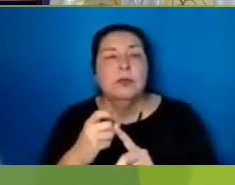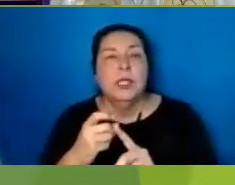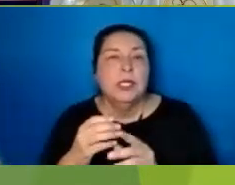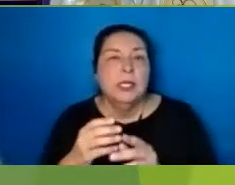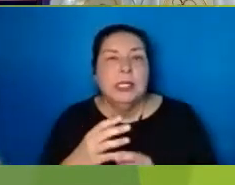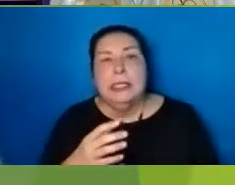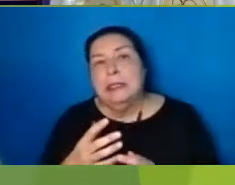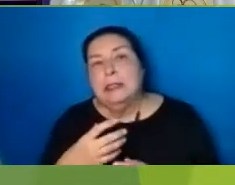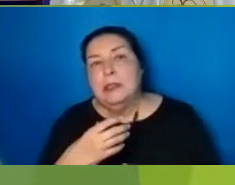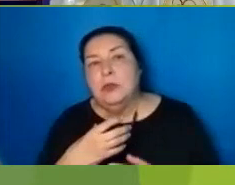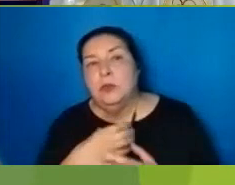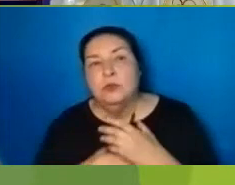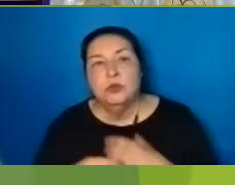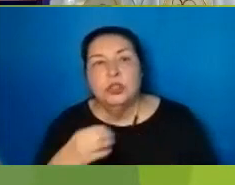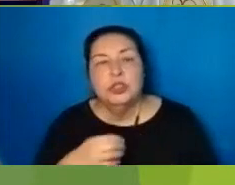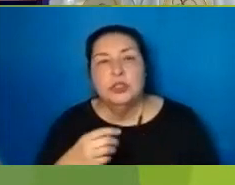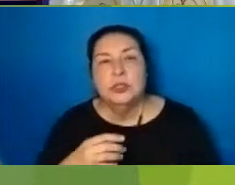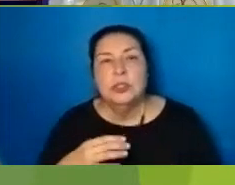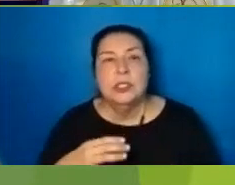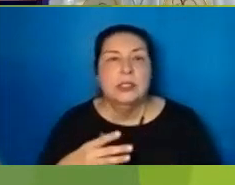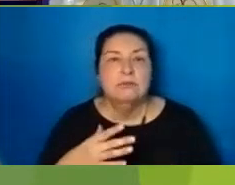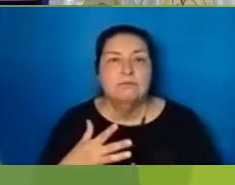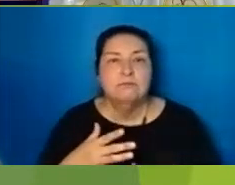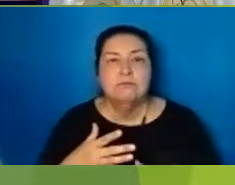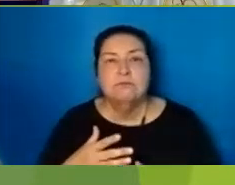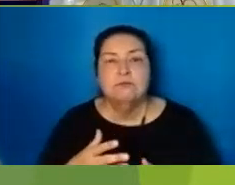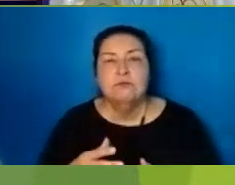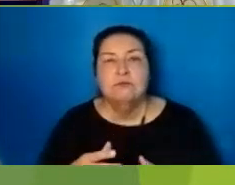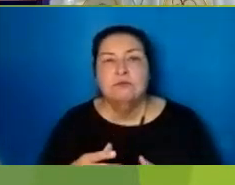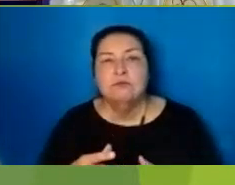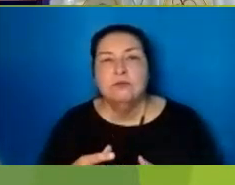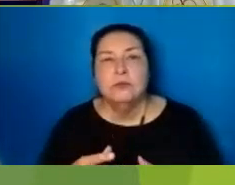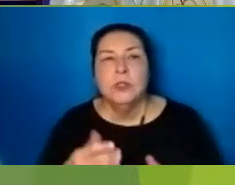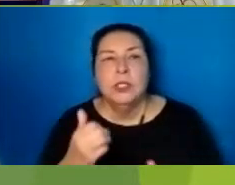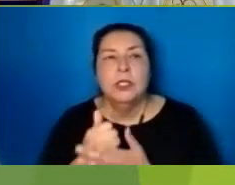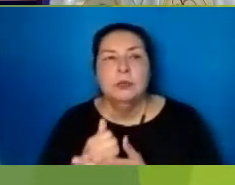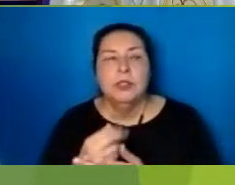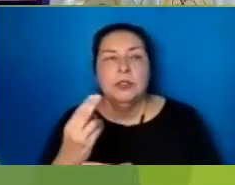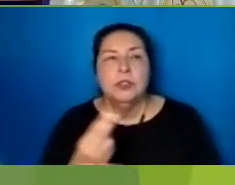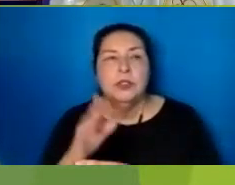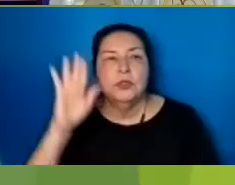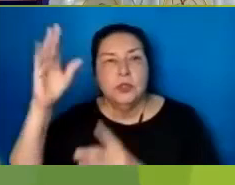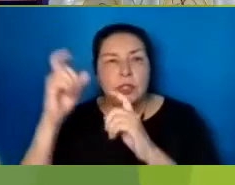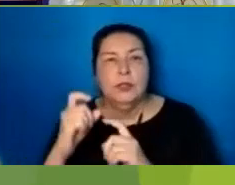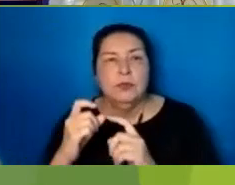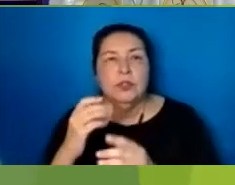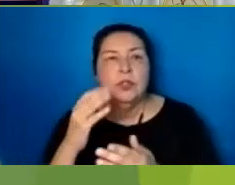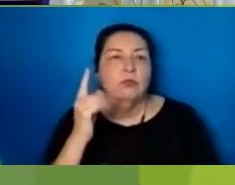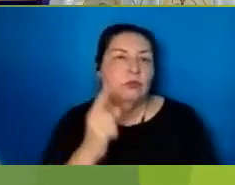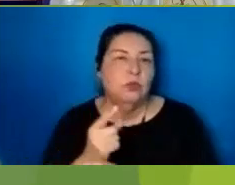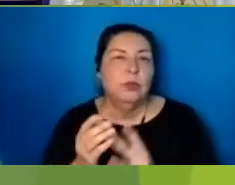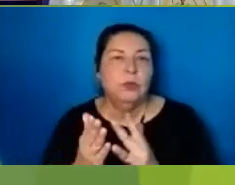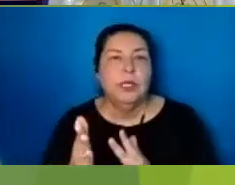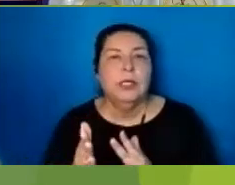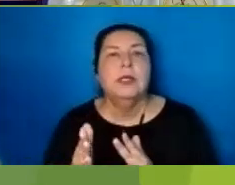Own Desires To Misuse Your Gifts And Sin And Help Us To Use Them Rightly In Service To You And To Our Neighbor Bless All